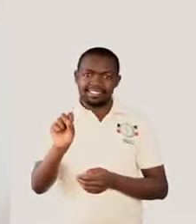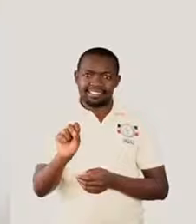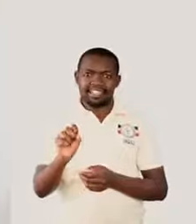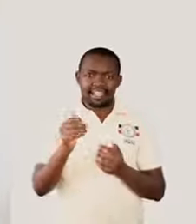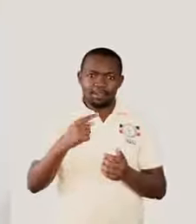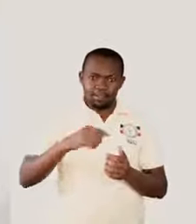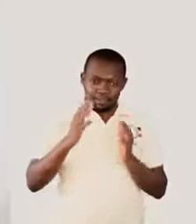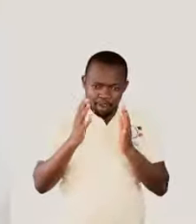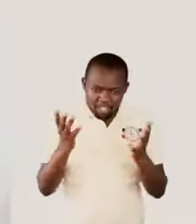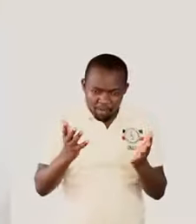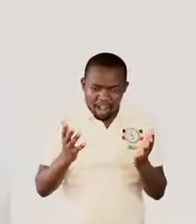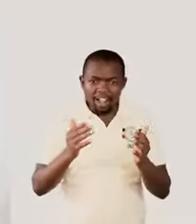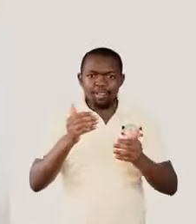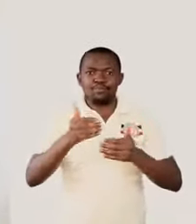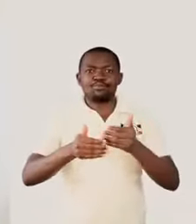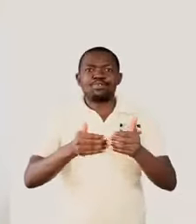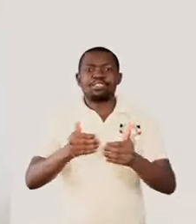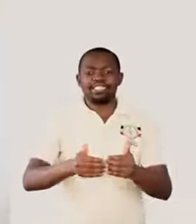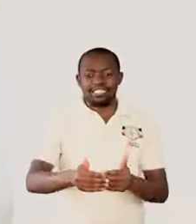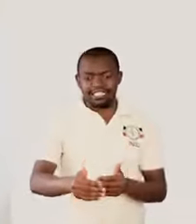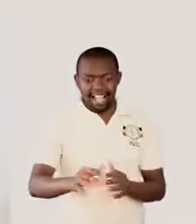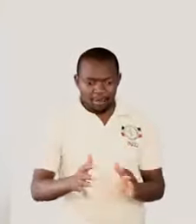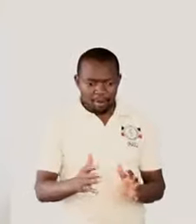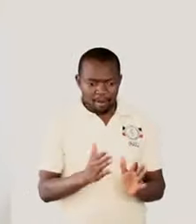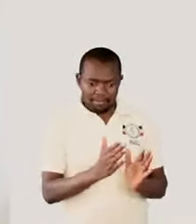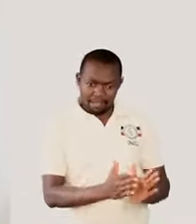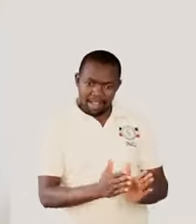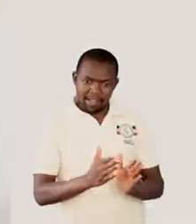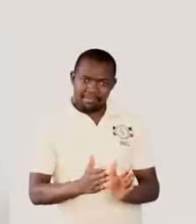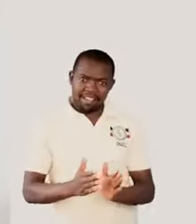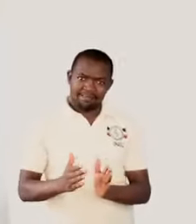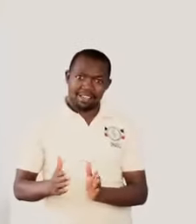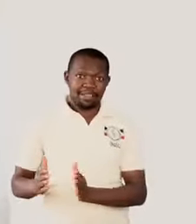Let us try to list some of them.